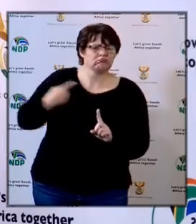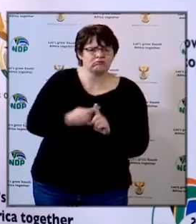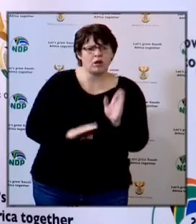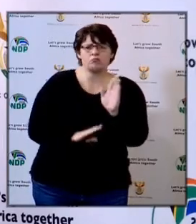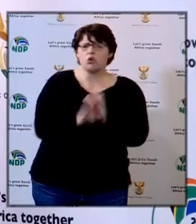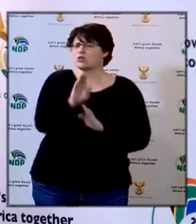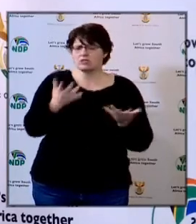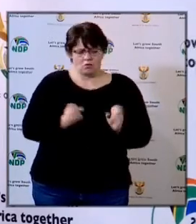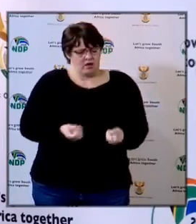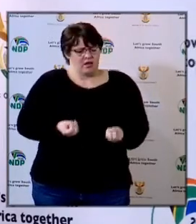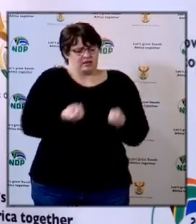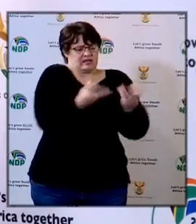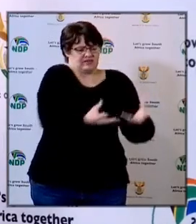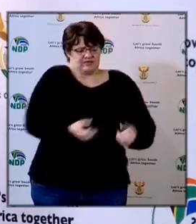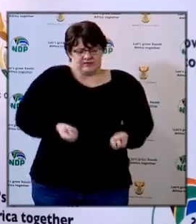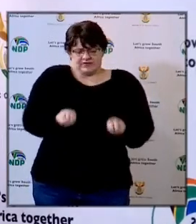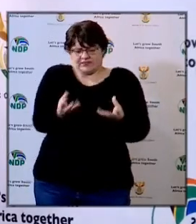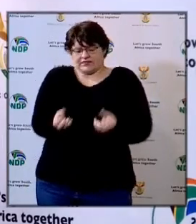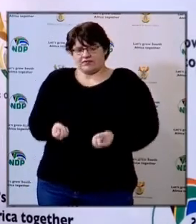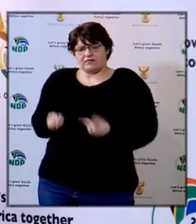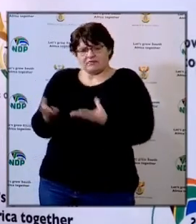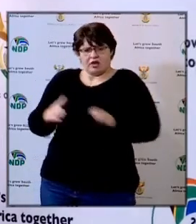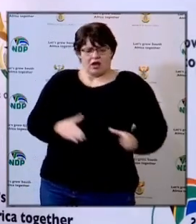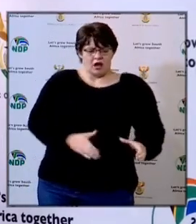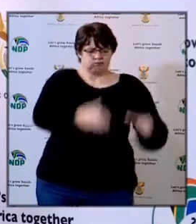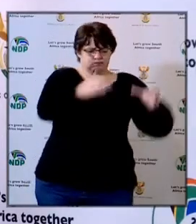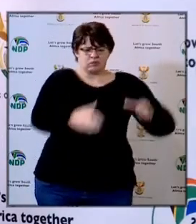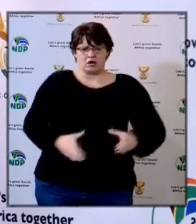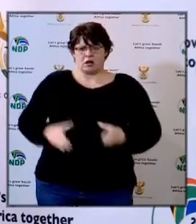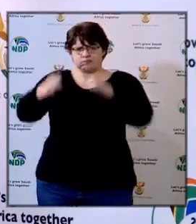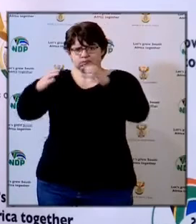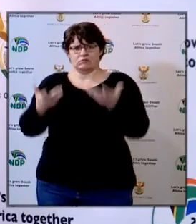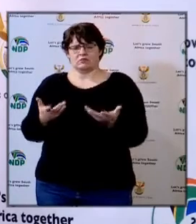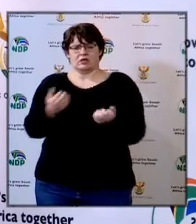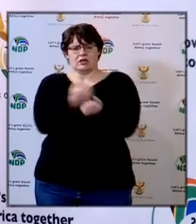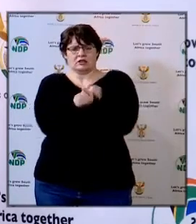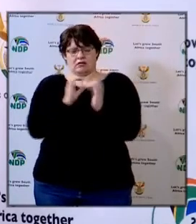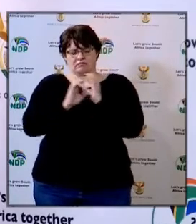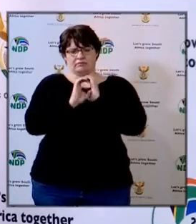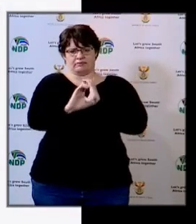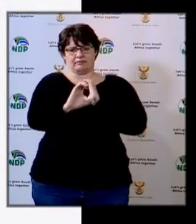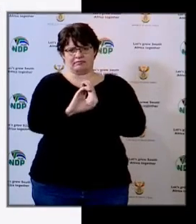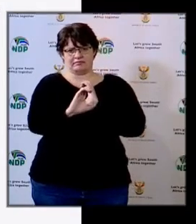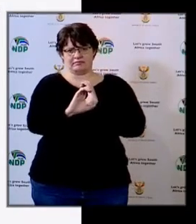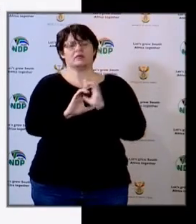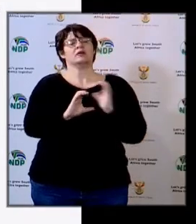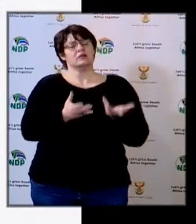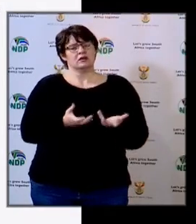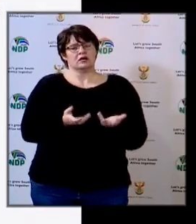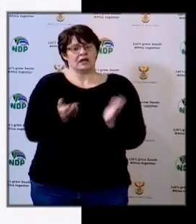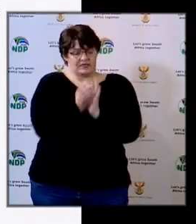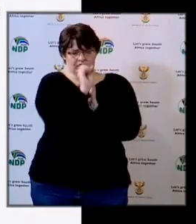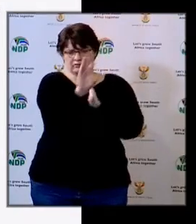with respect to the supply of tanks and tankers to schools,